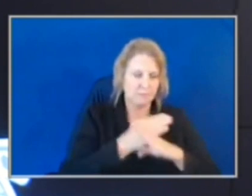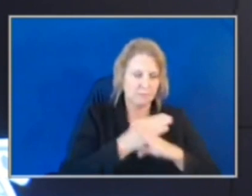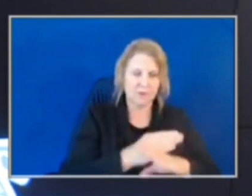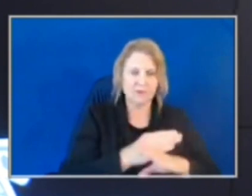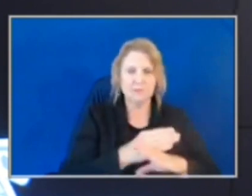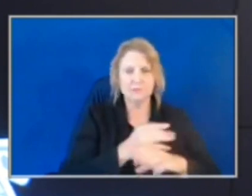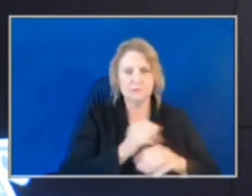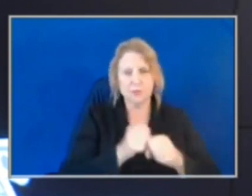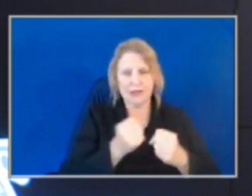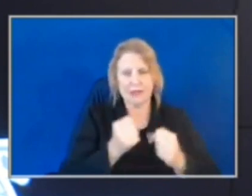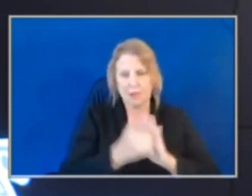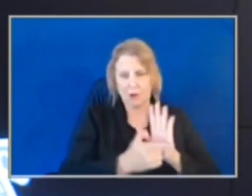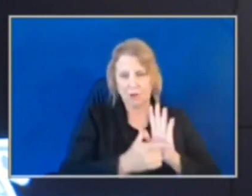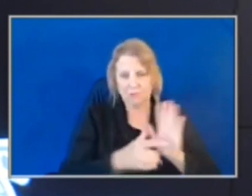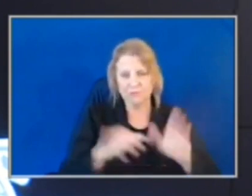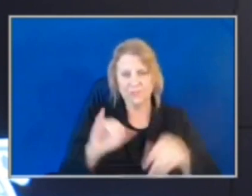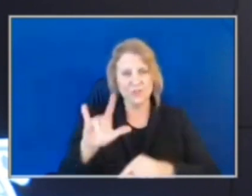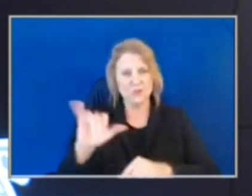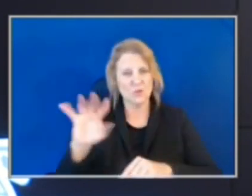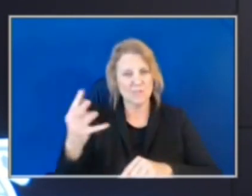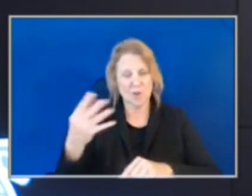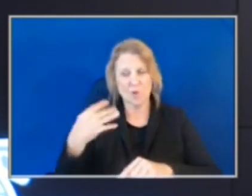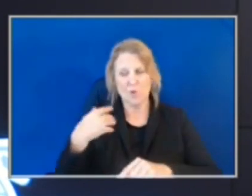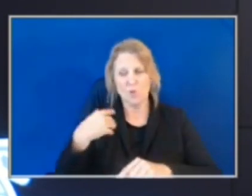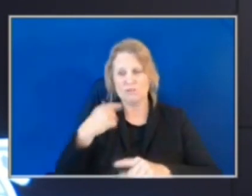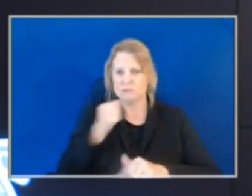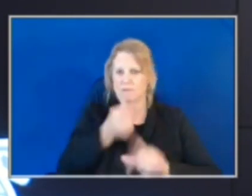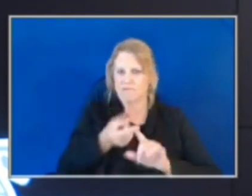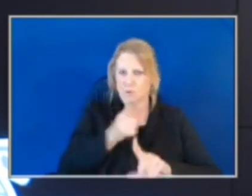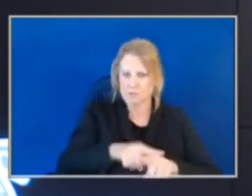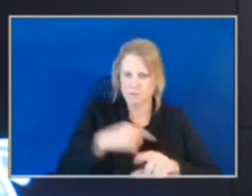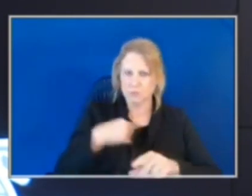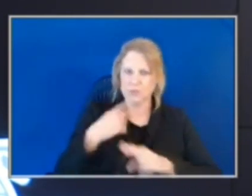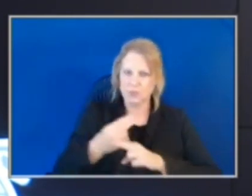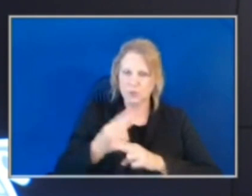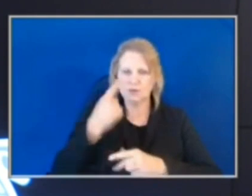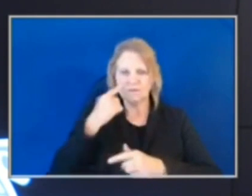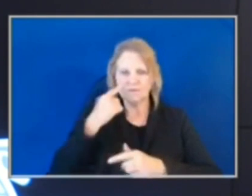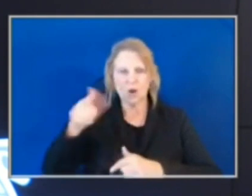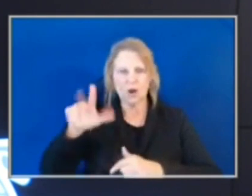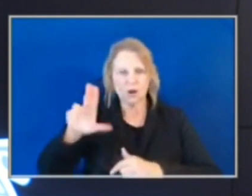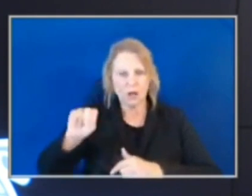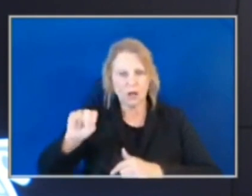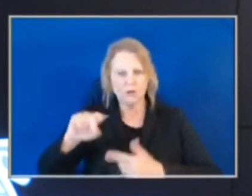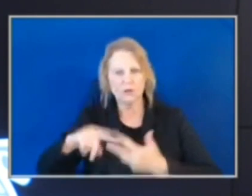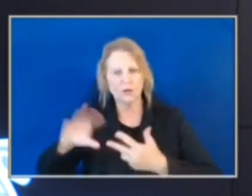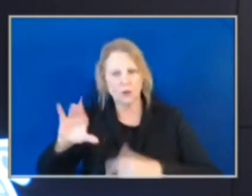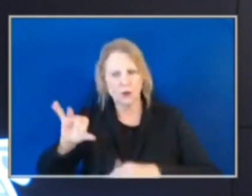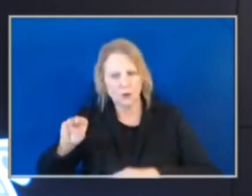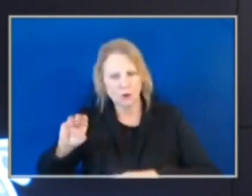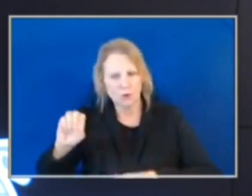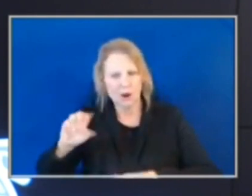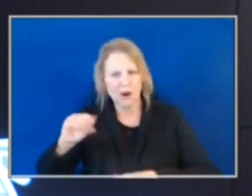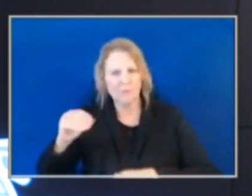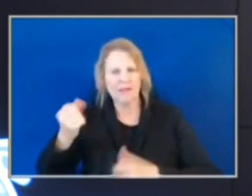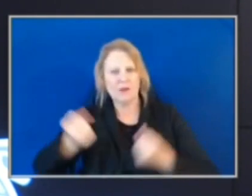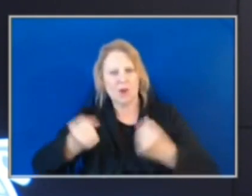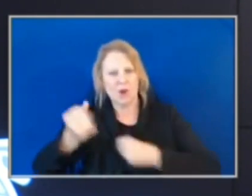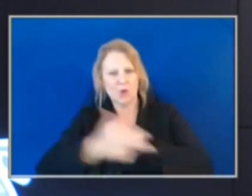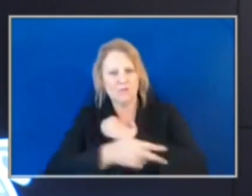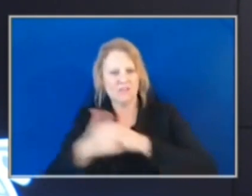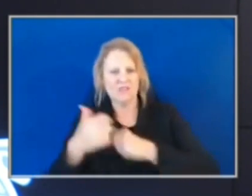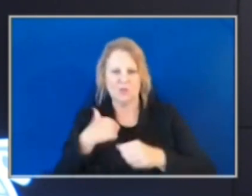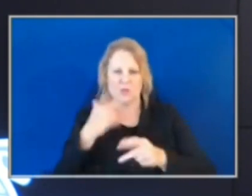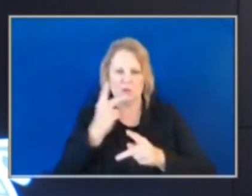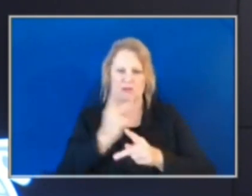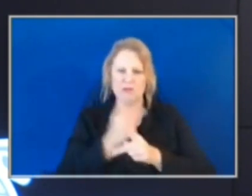first time we've used it for gun crimes. We've used it for auto thefts throughout the year. And it's something that we are going to keep doing until